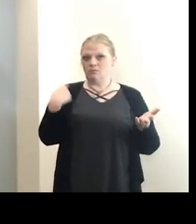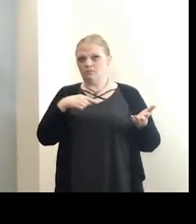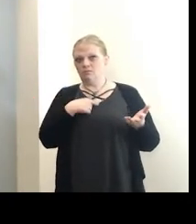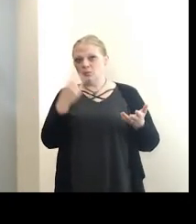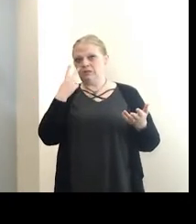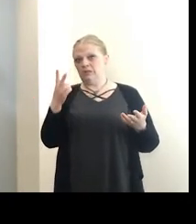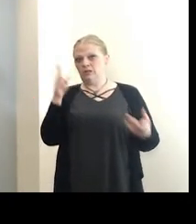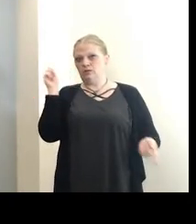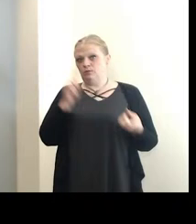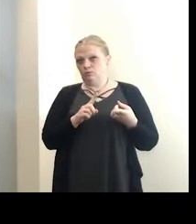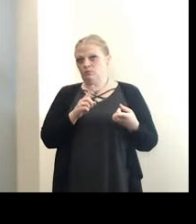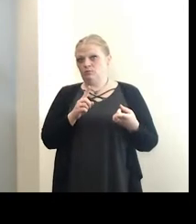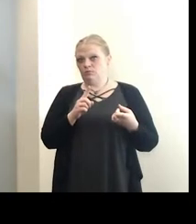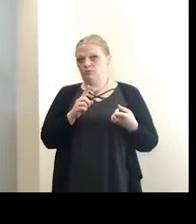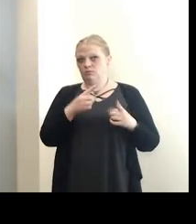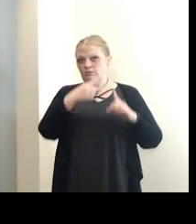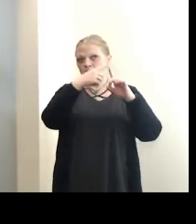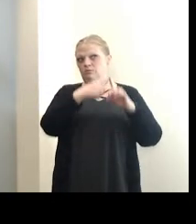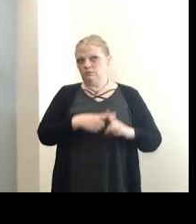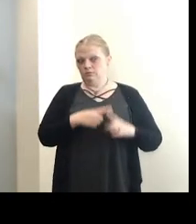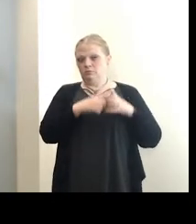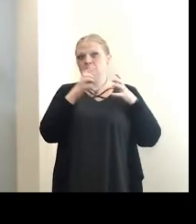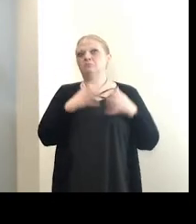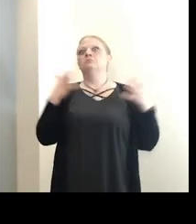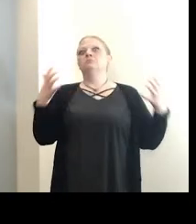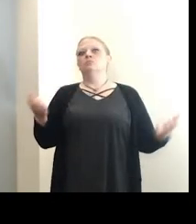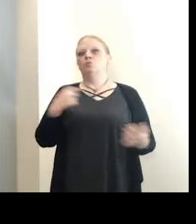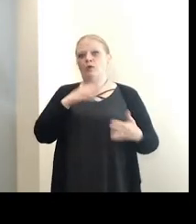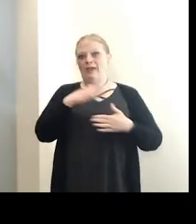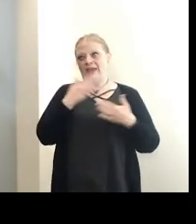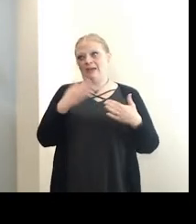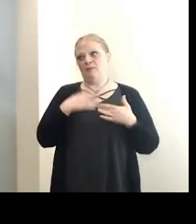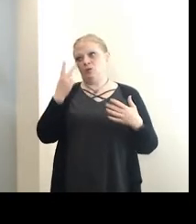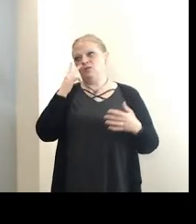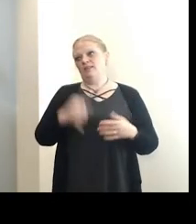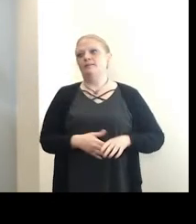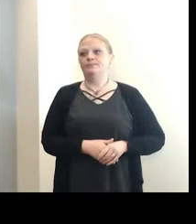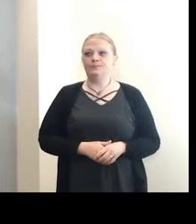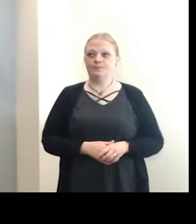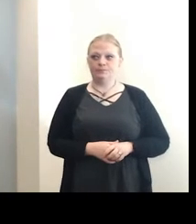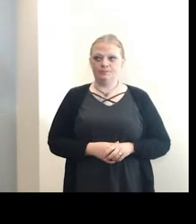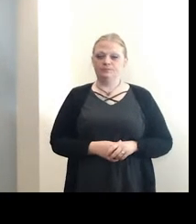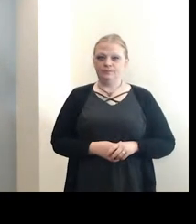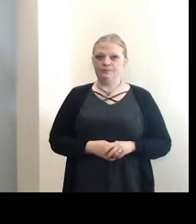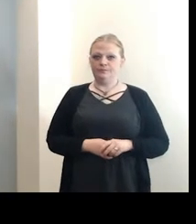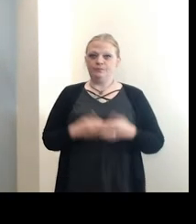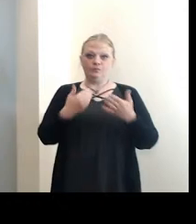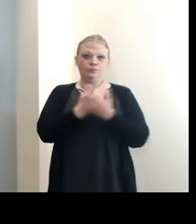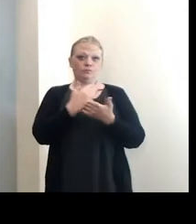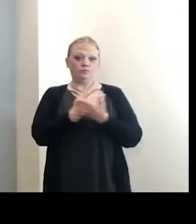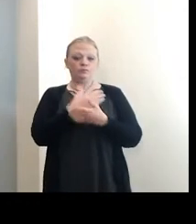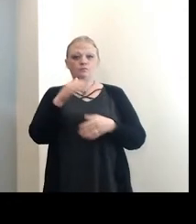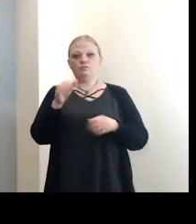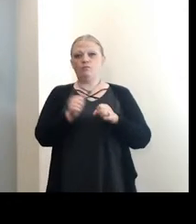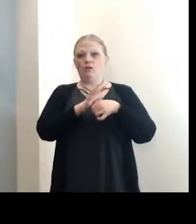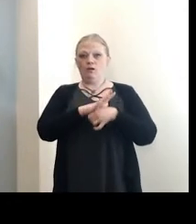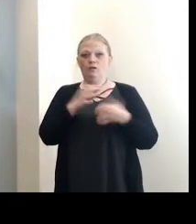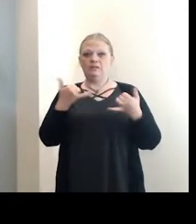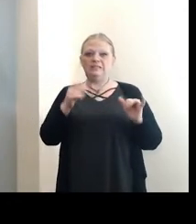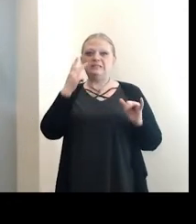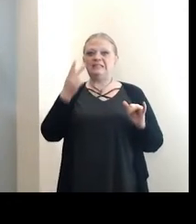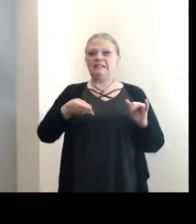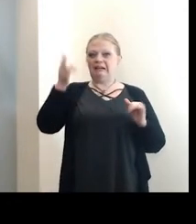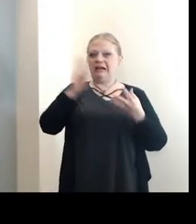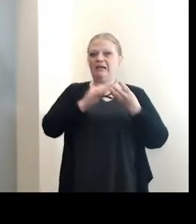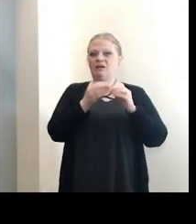in cases by a tremendous amount. And we're very happy to continue to see that. New COVID cases, we're still seeing some